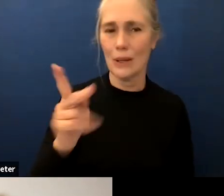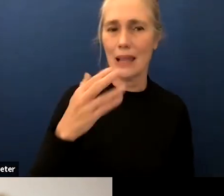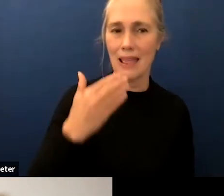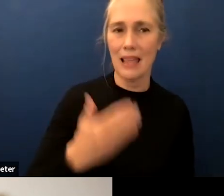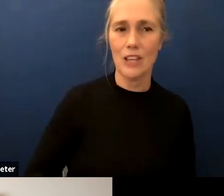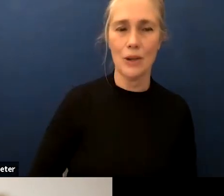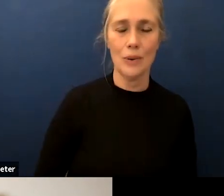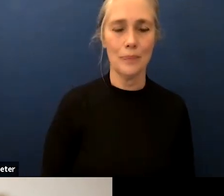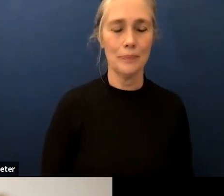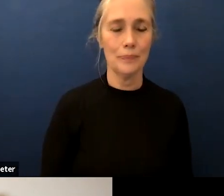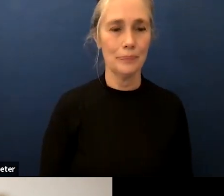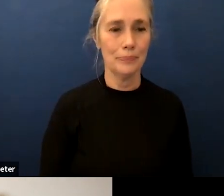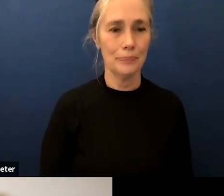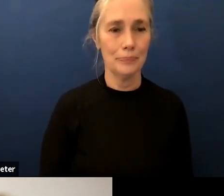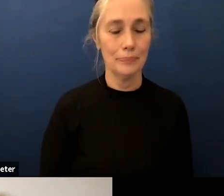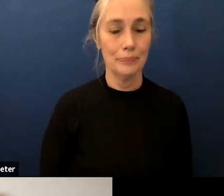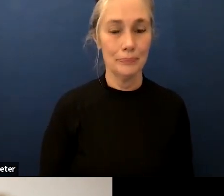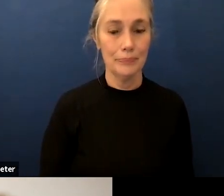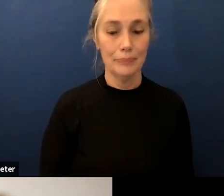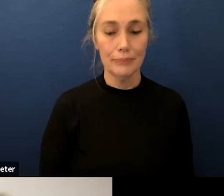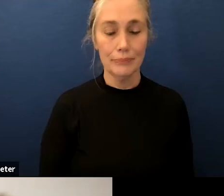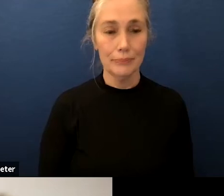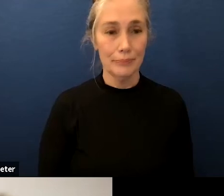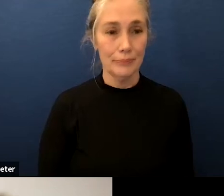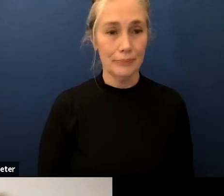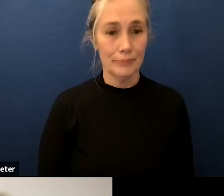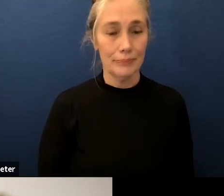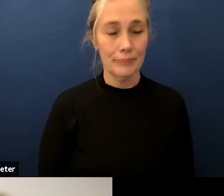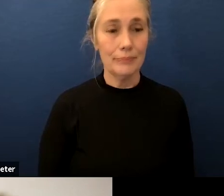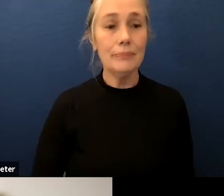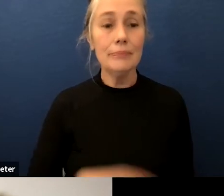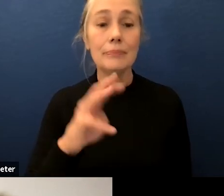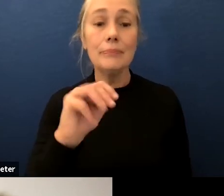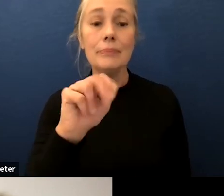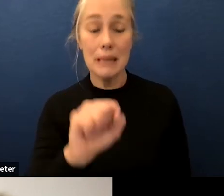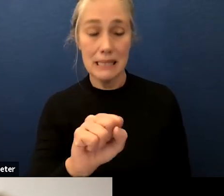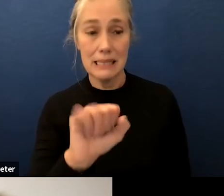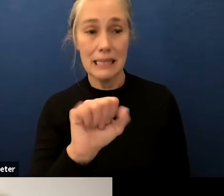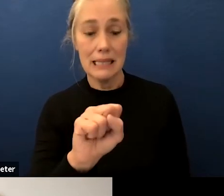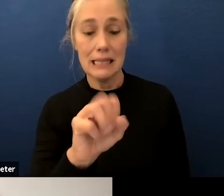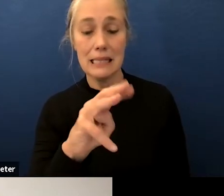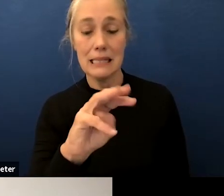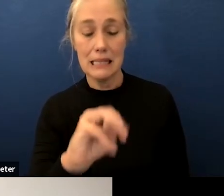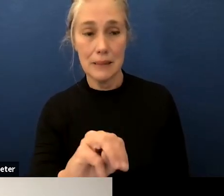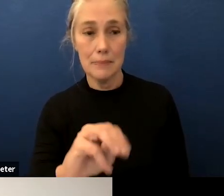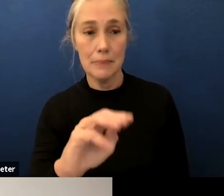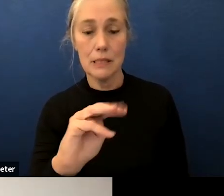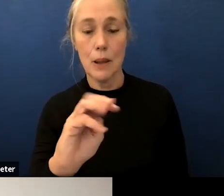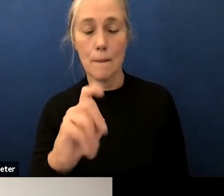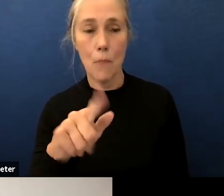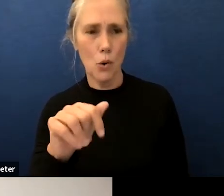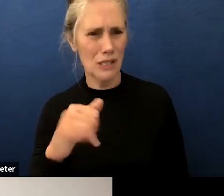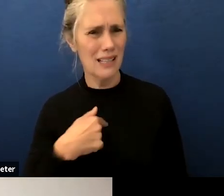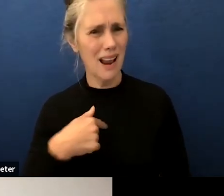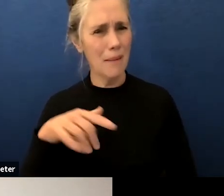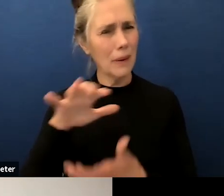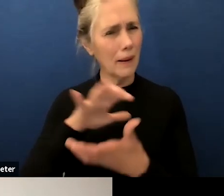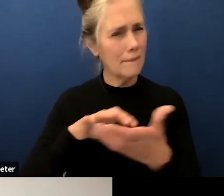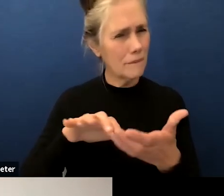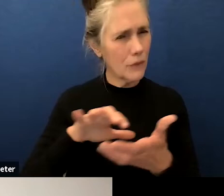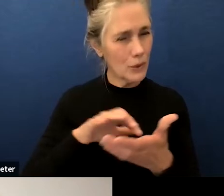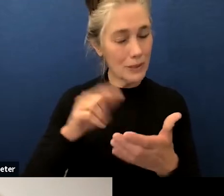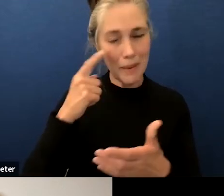thank you miss sims moten please oh yes and this may be i may be confused on sites but it's always really